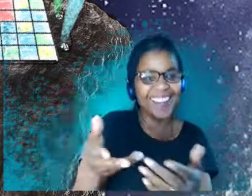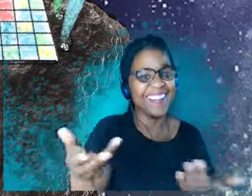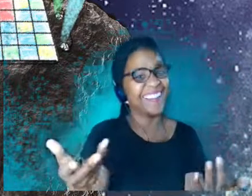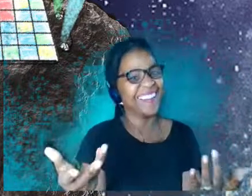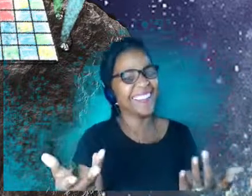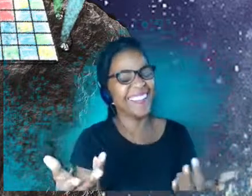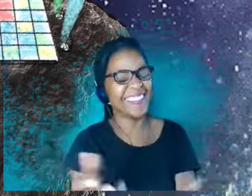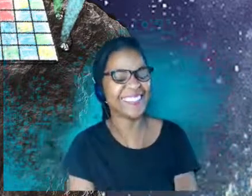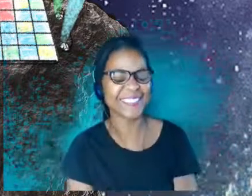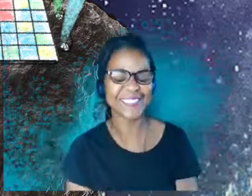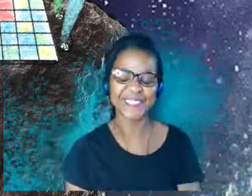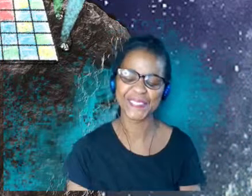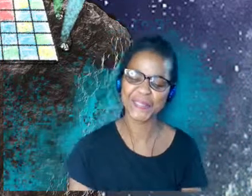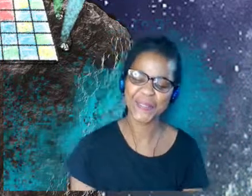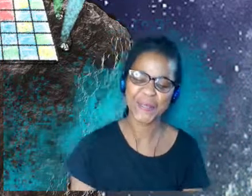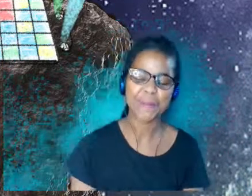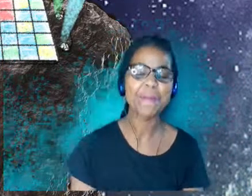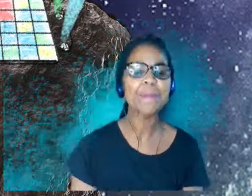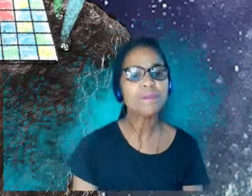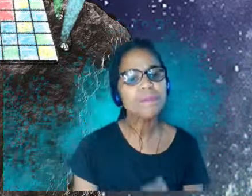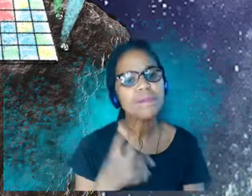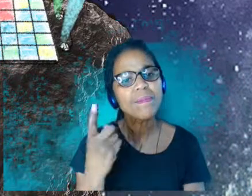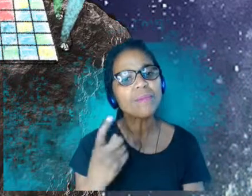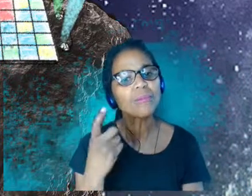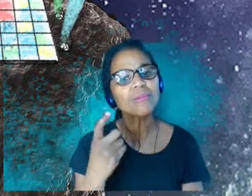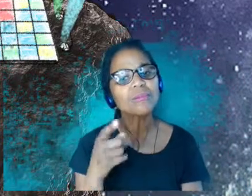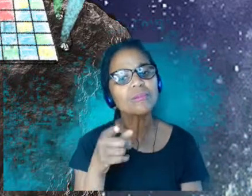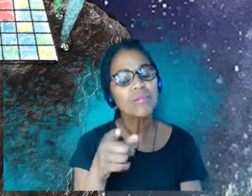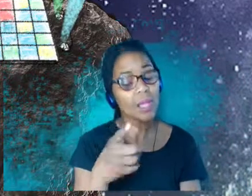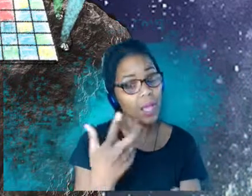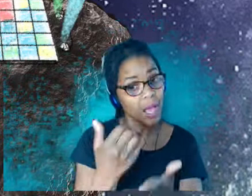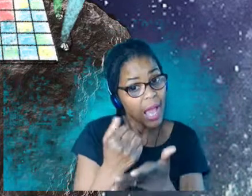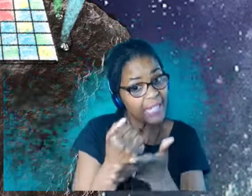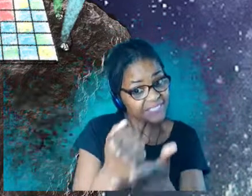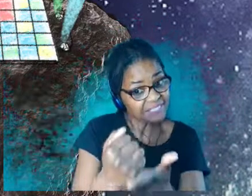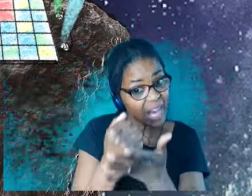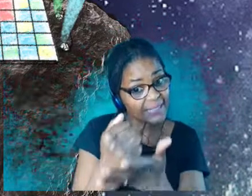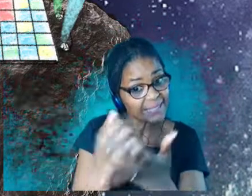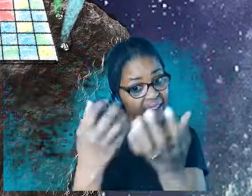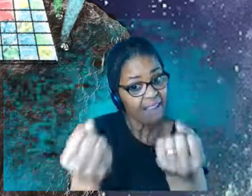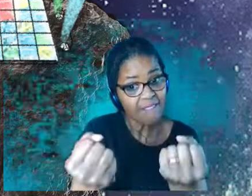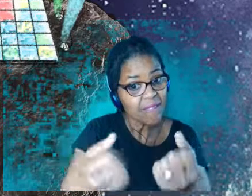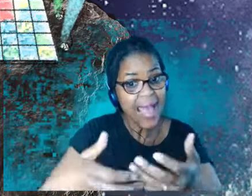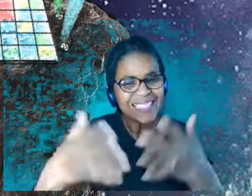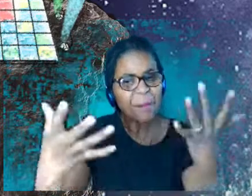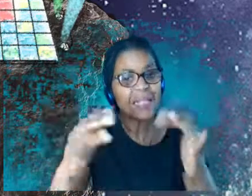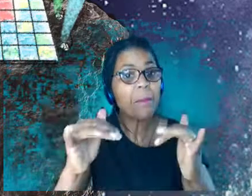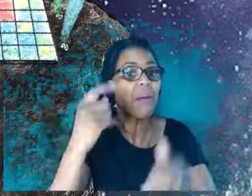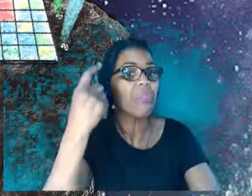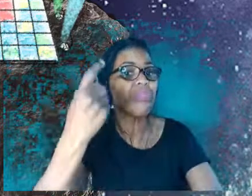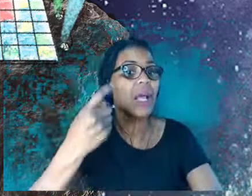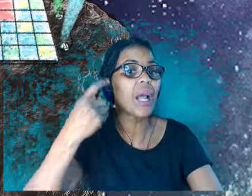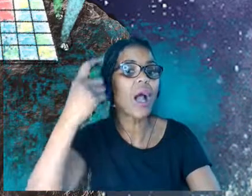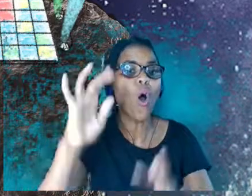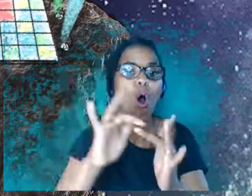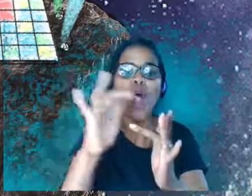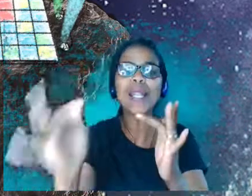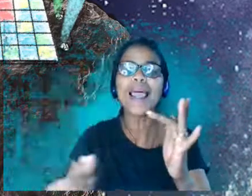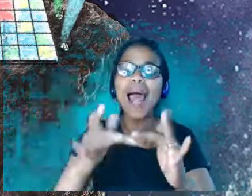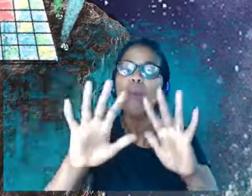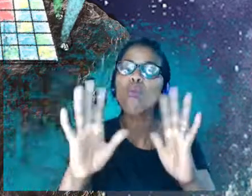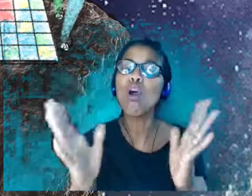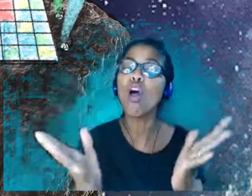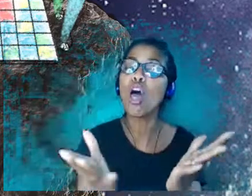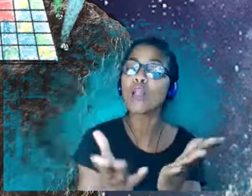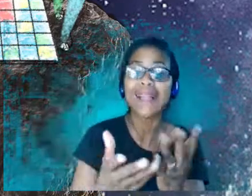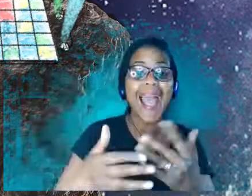I wonder if either of you have any advice for someone who might be trying, might be thinking about creating an online world themselves and hitting the kind of